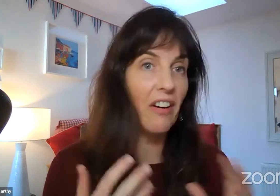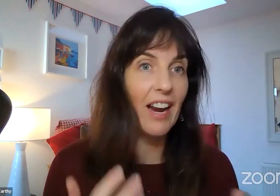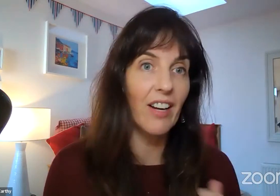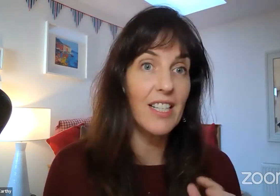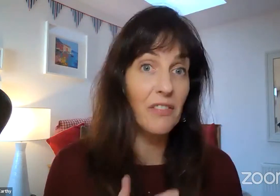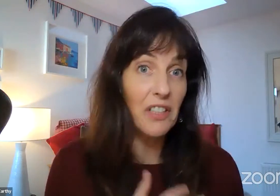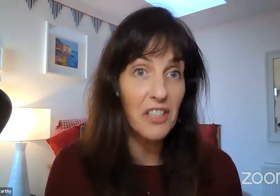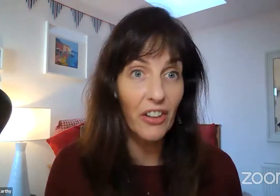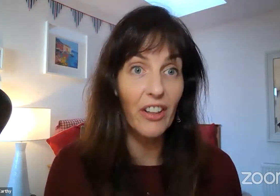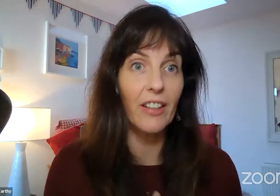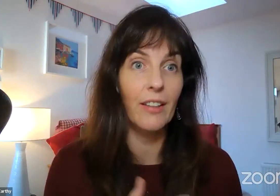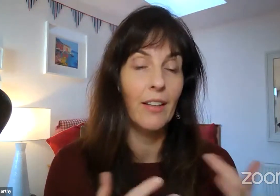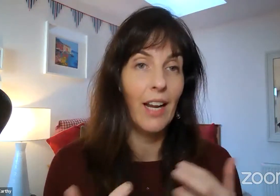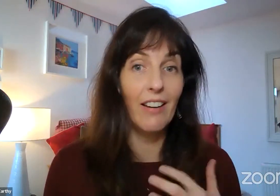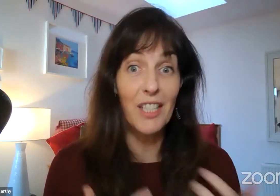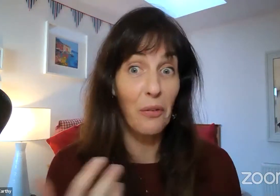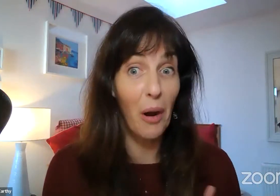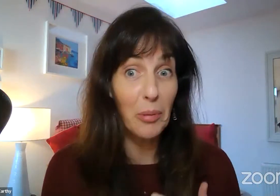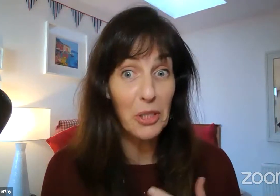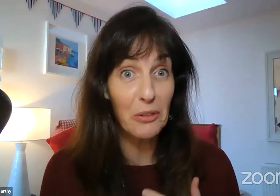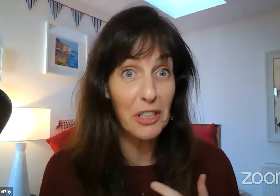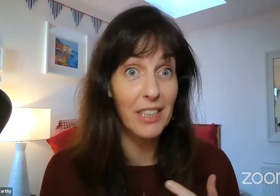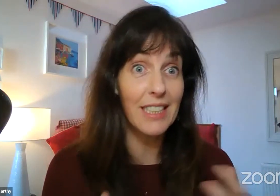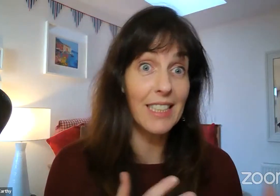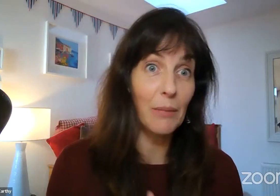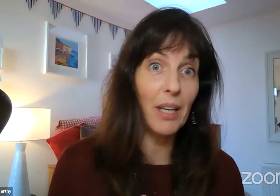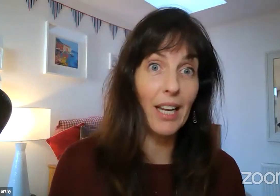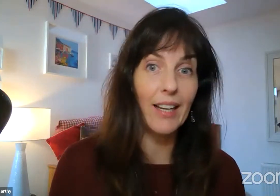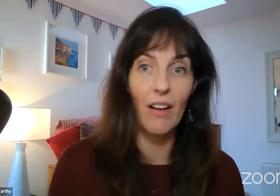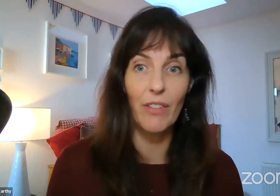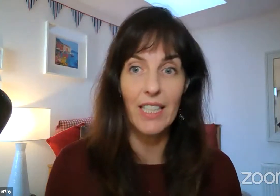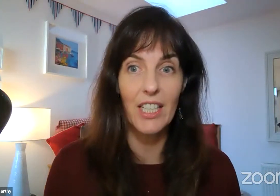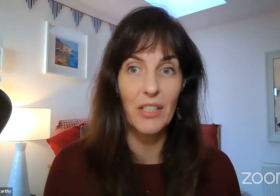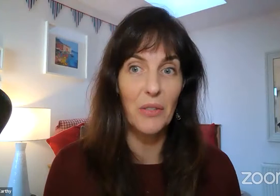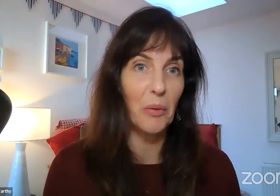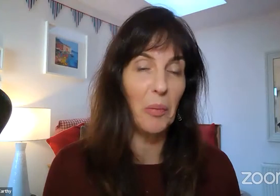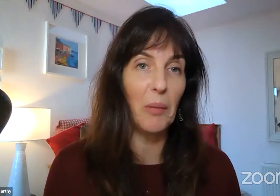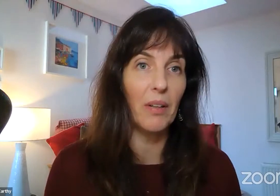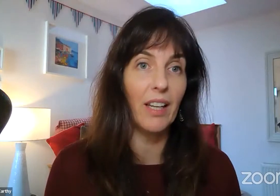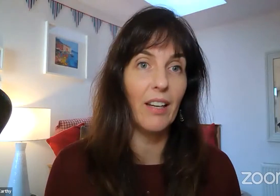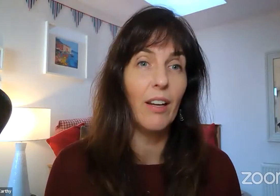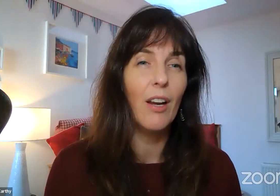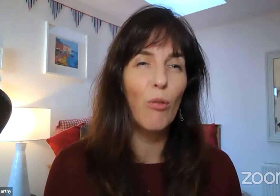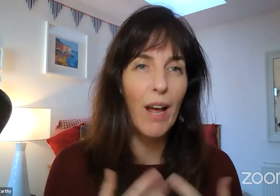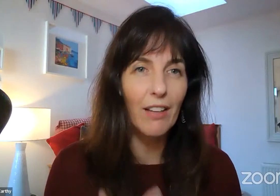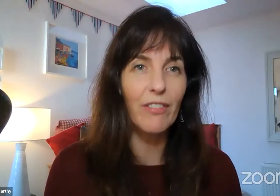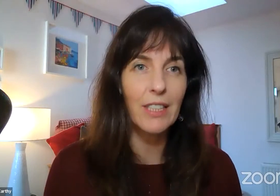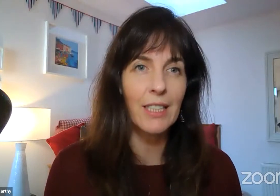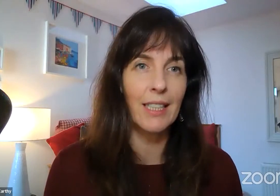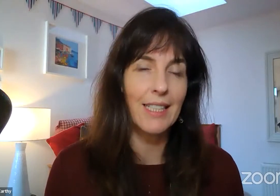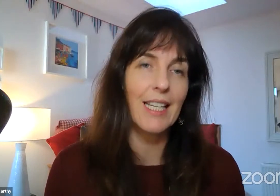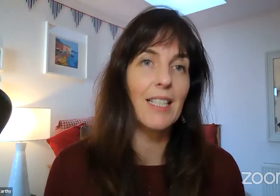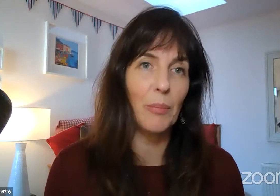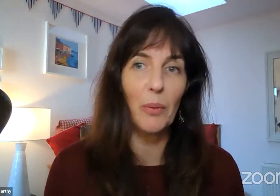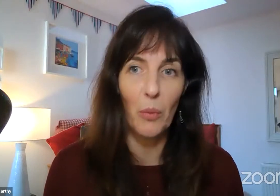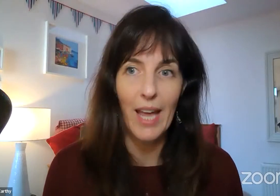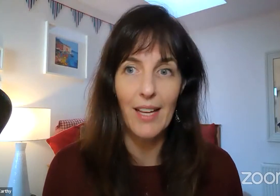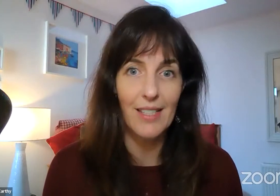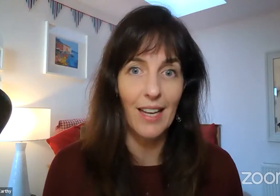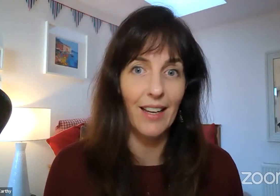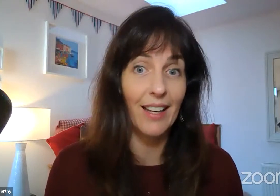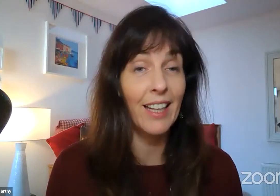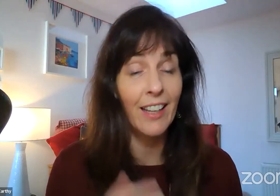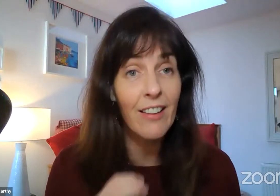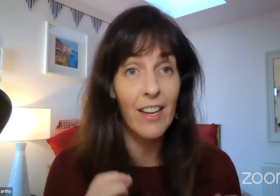there are areas of concern, areas for opportunity to stimulate conversations with people in relevant and accessible